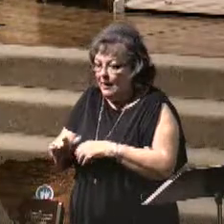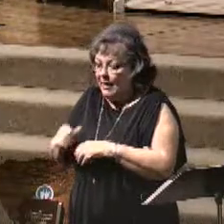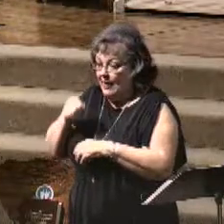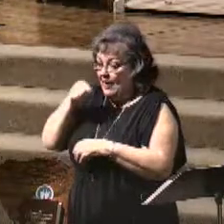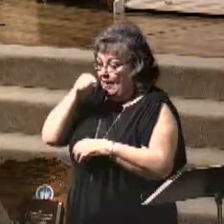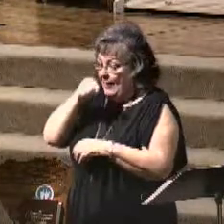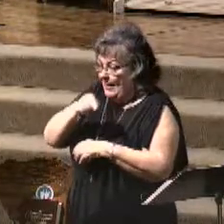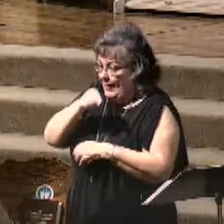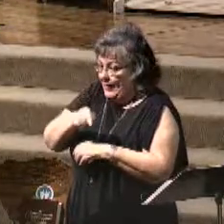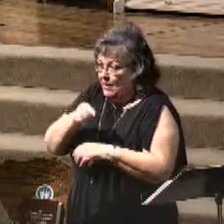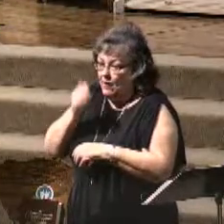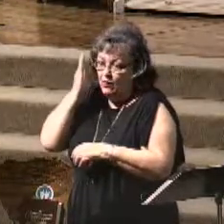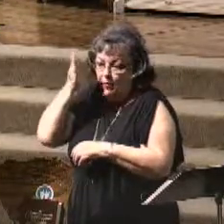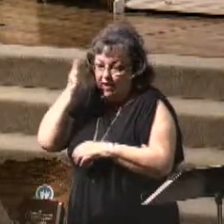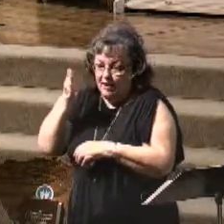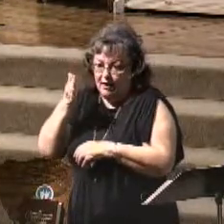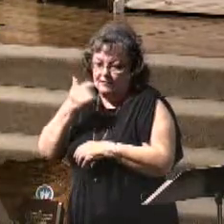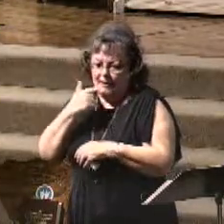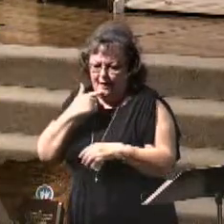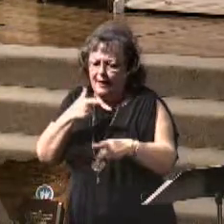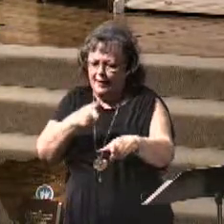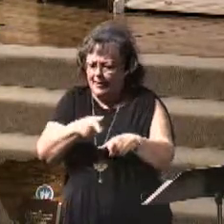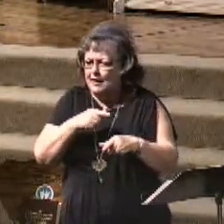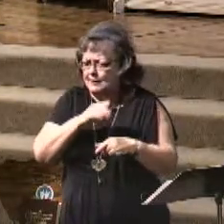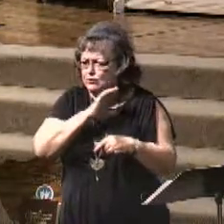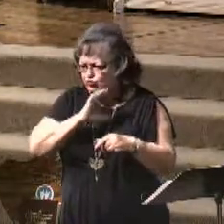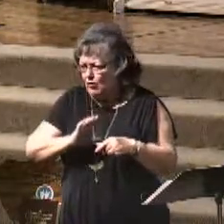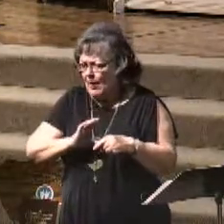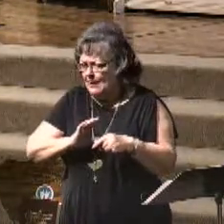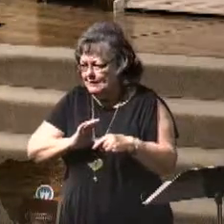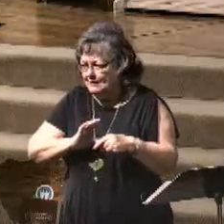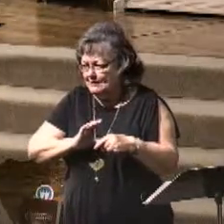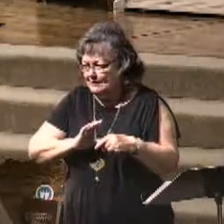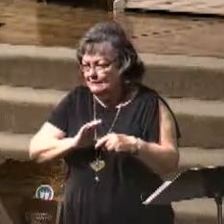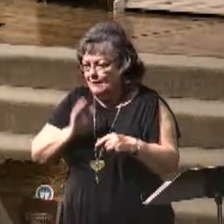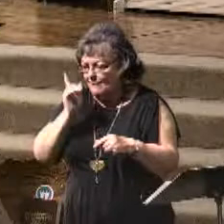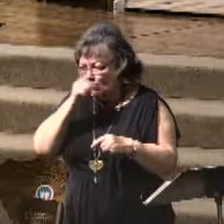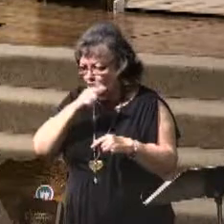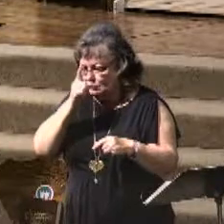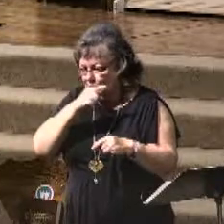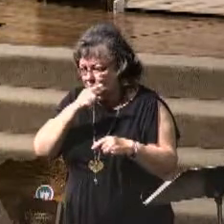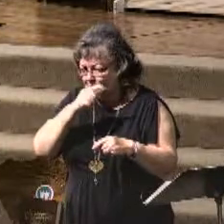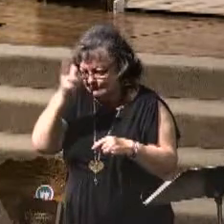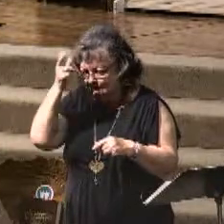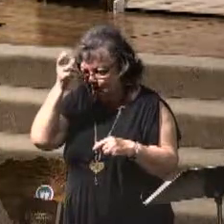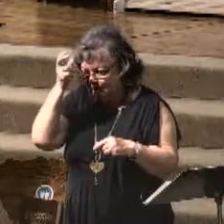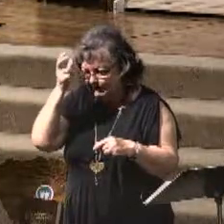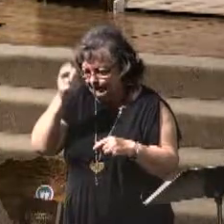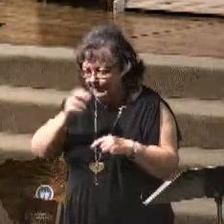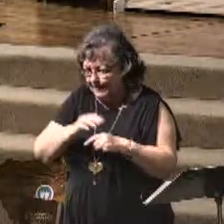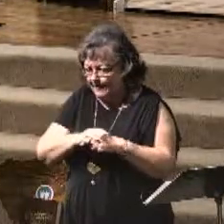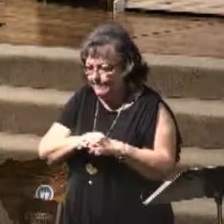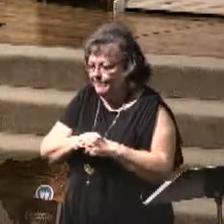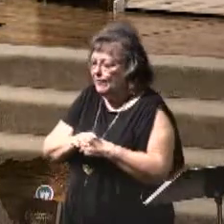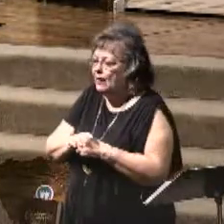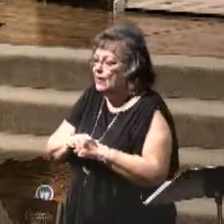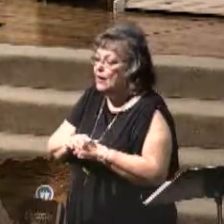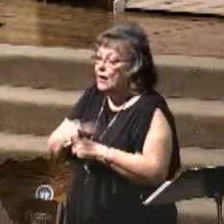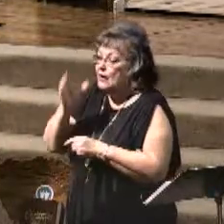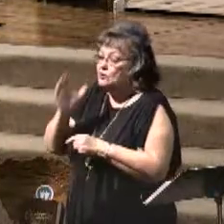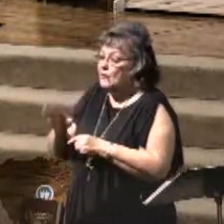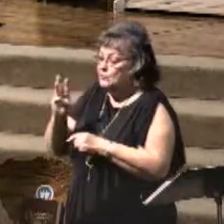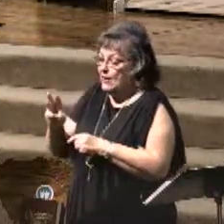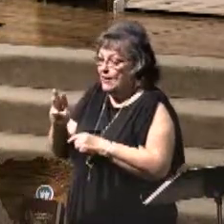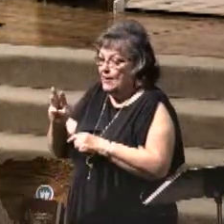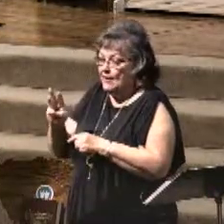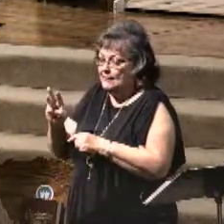be Christ. He will claim to be, and if you'll study in the other passages, chapter 8 and chapter 16, you'll find